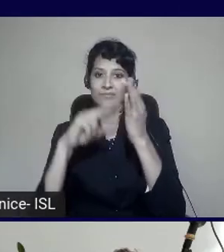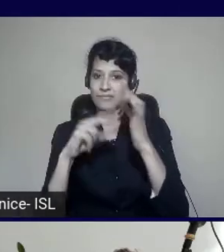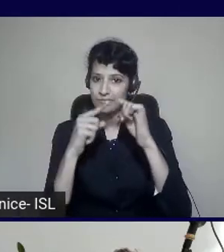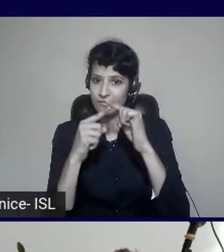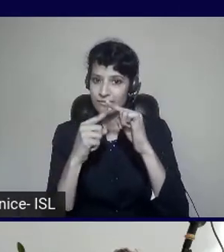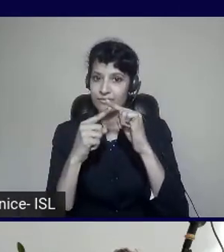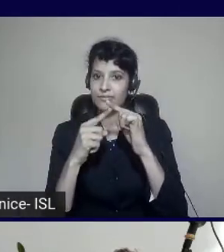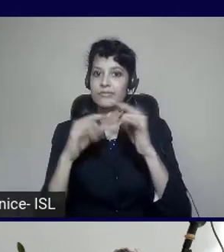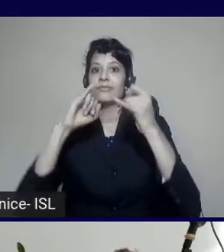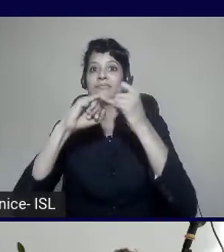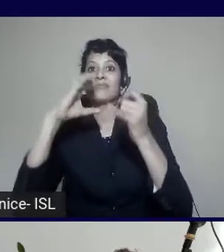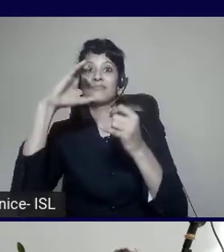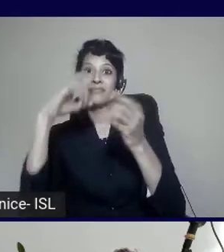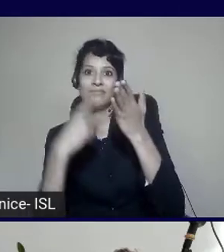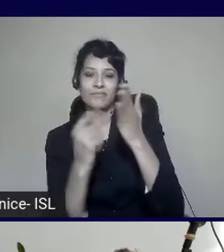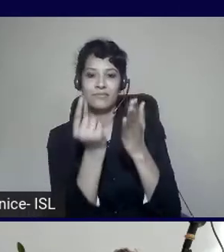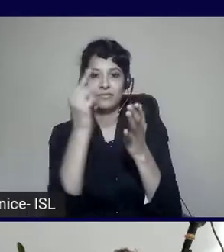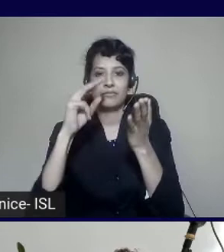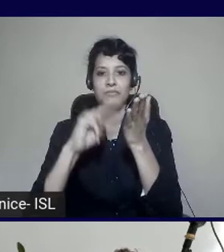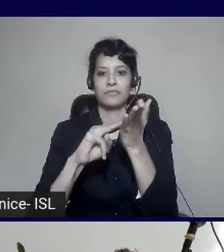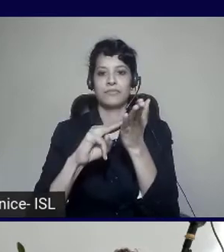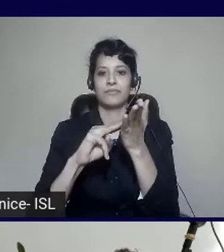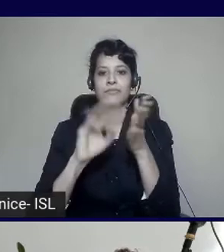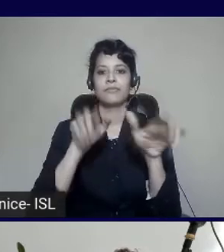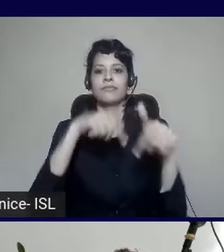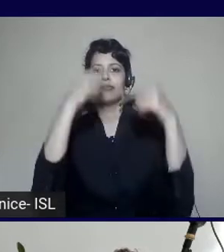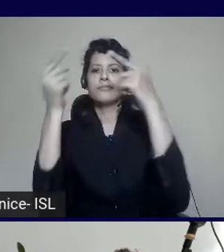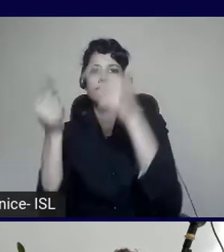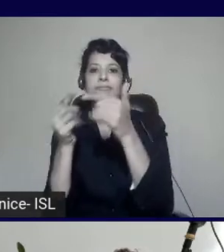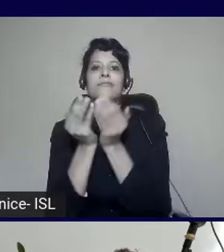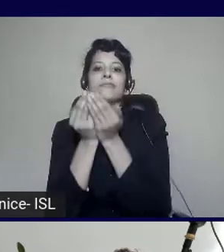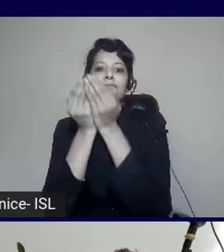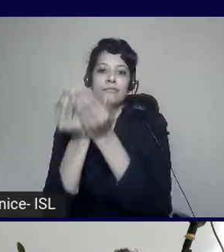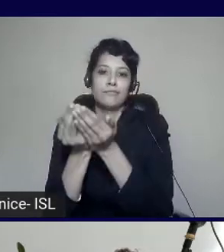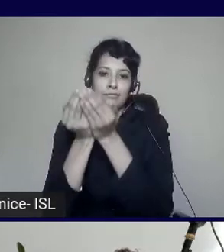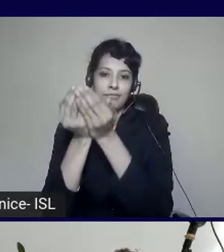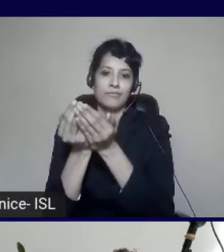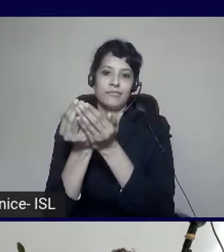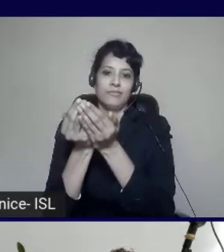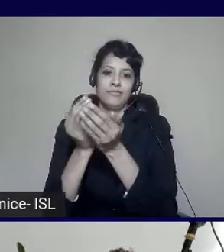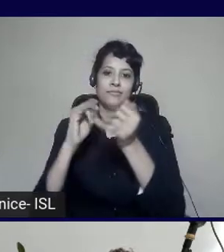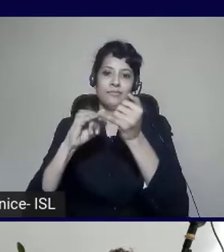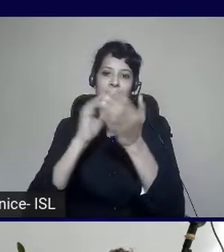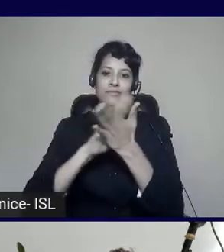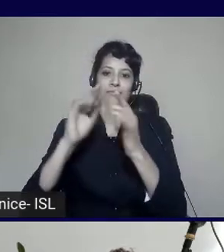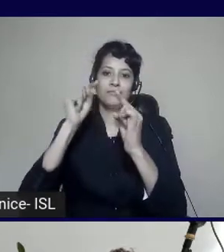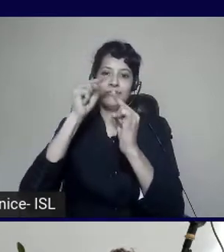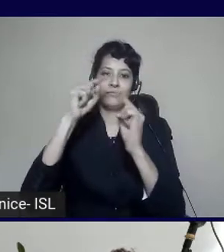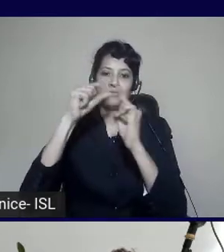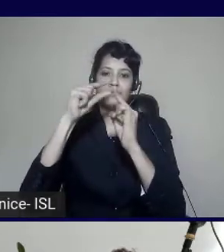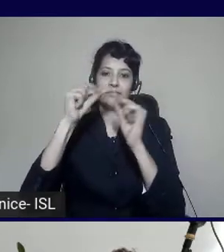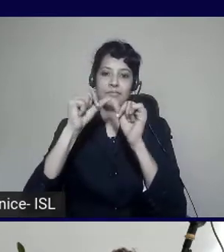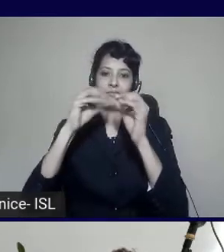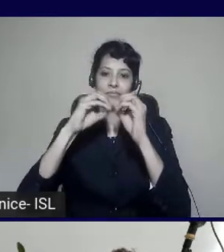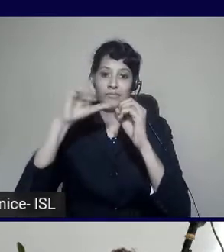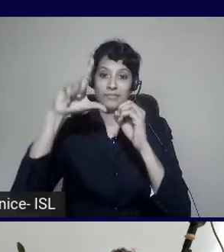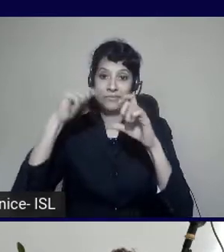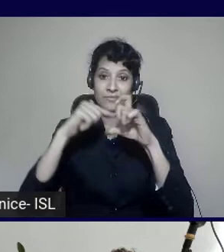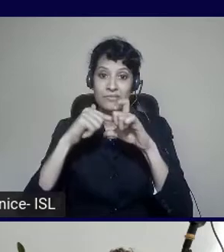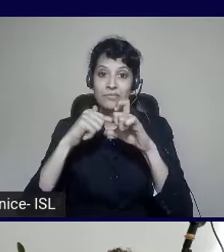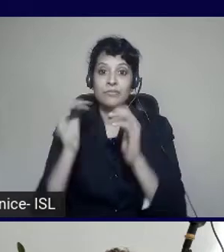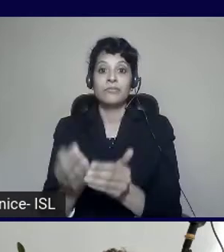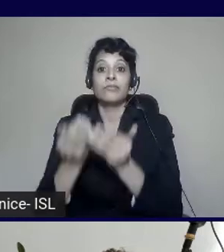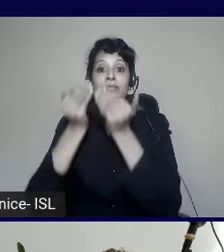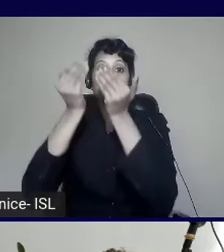we ship that product. And do you know who that is there? That's the Hydra. Because we've just given birth to an accessible Hydra